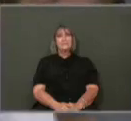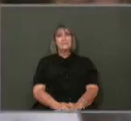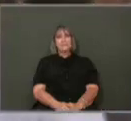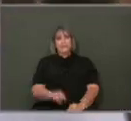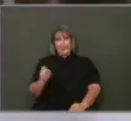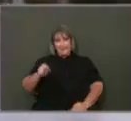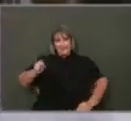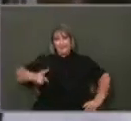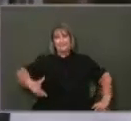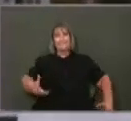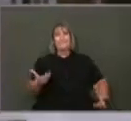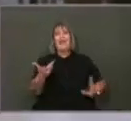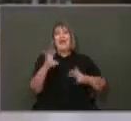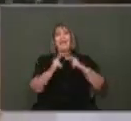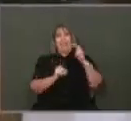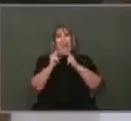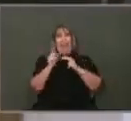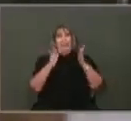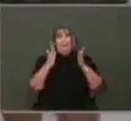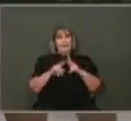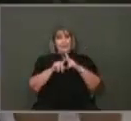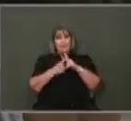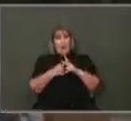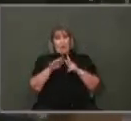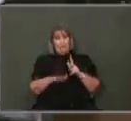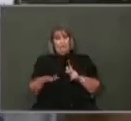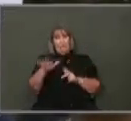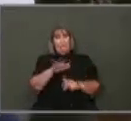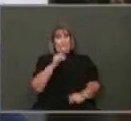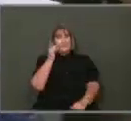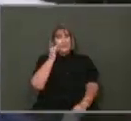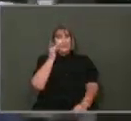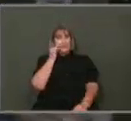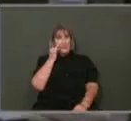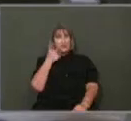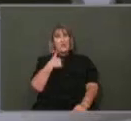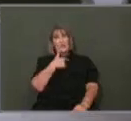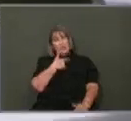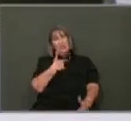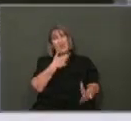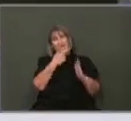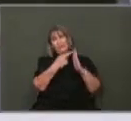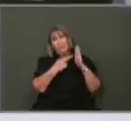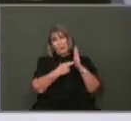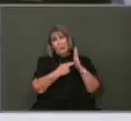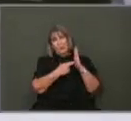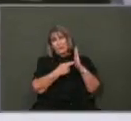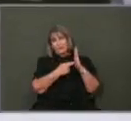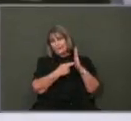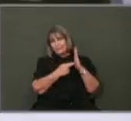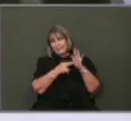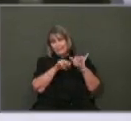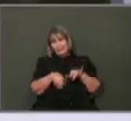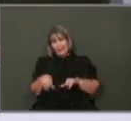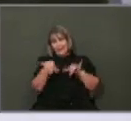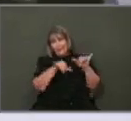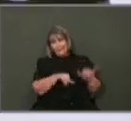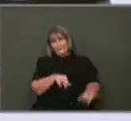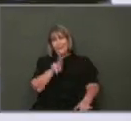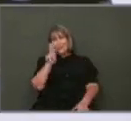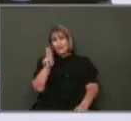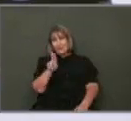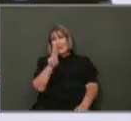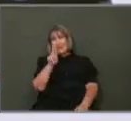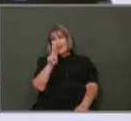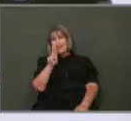As development comes into the city of San Antonio, we have development standards that they have to comply with. The unified development code